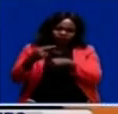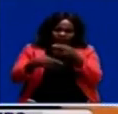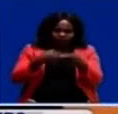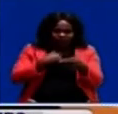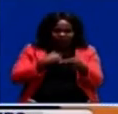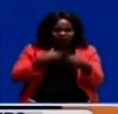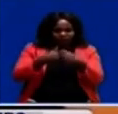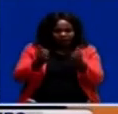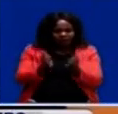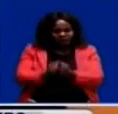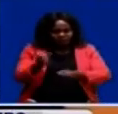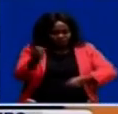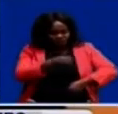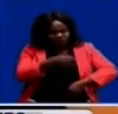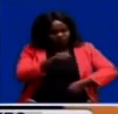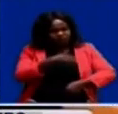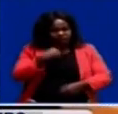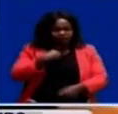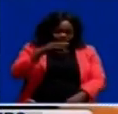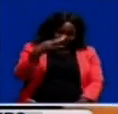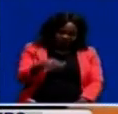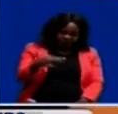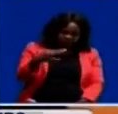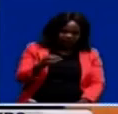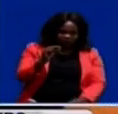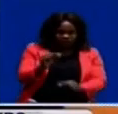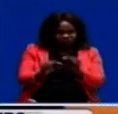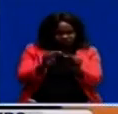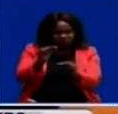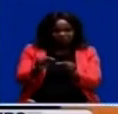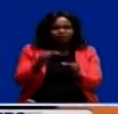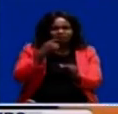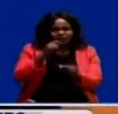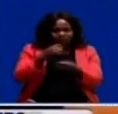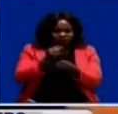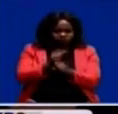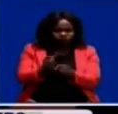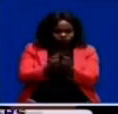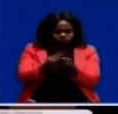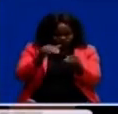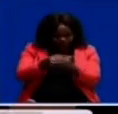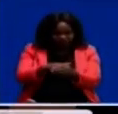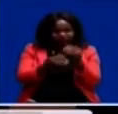is also in the vegetable seed that is supposed to be produced within the country.